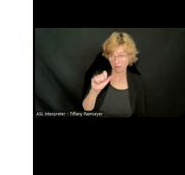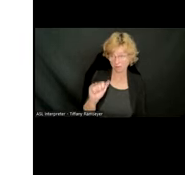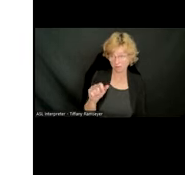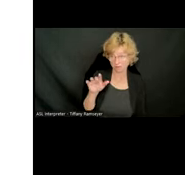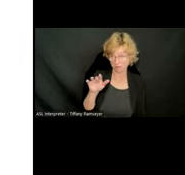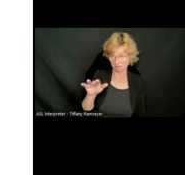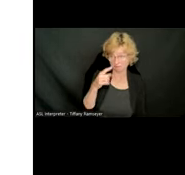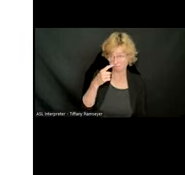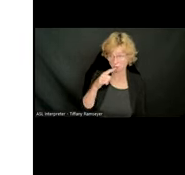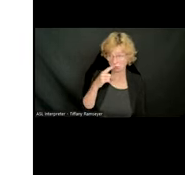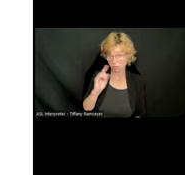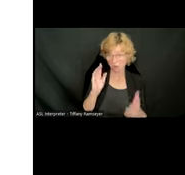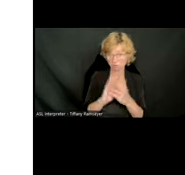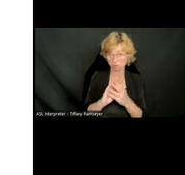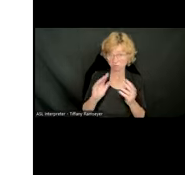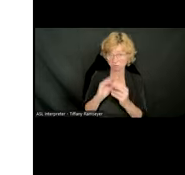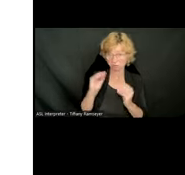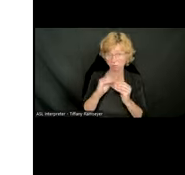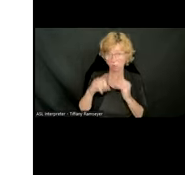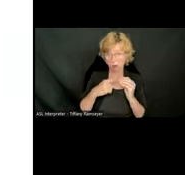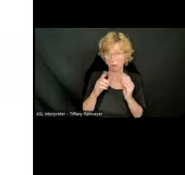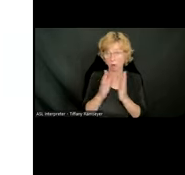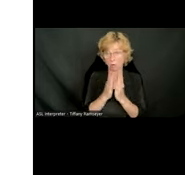and how it supports students with different needs?